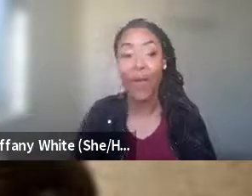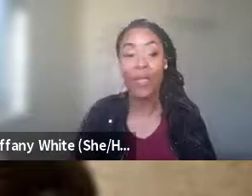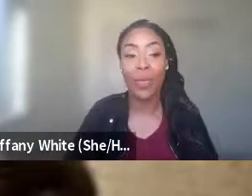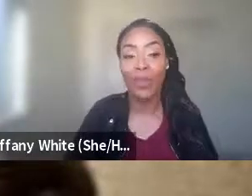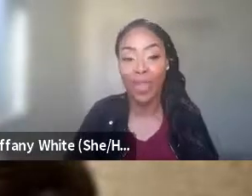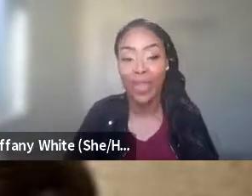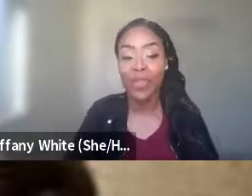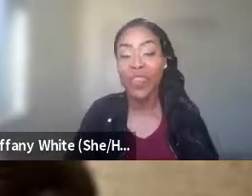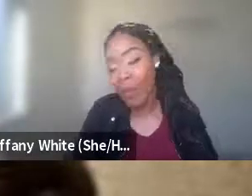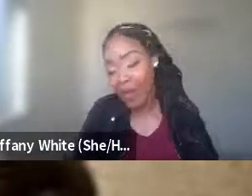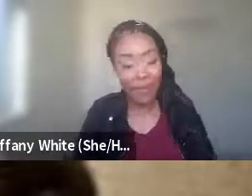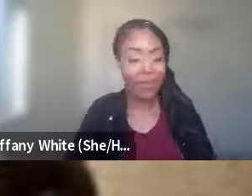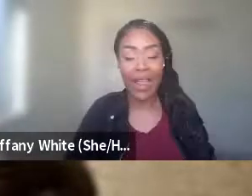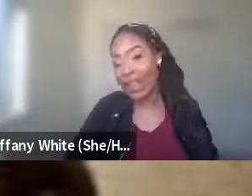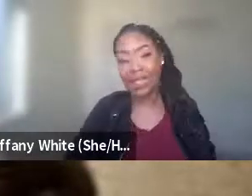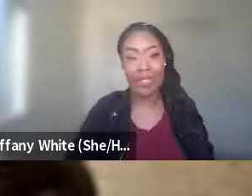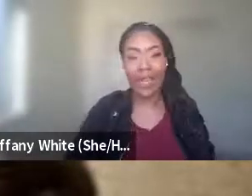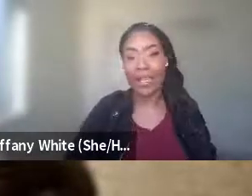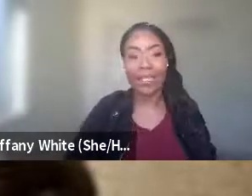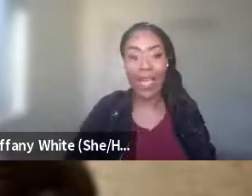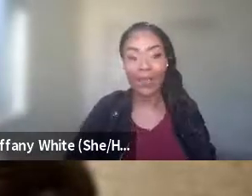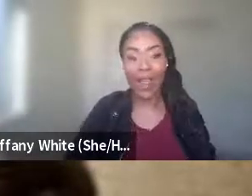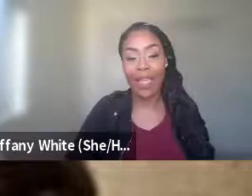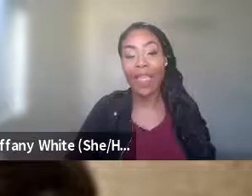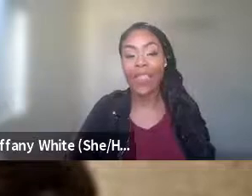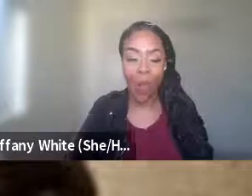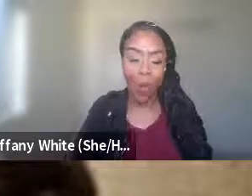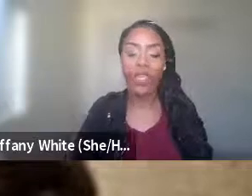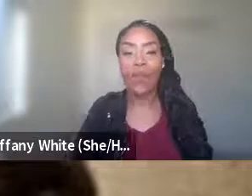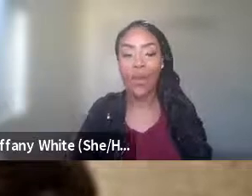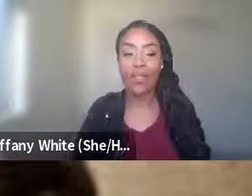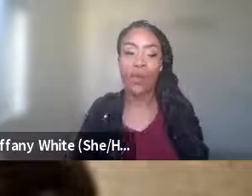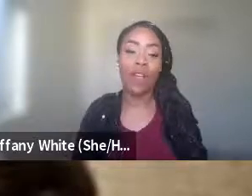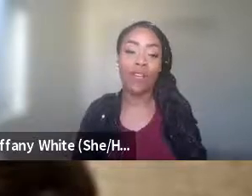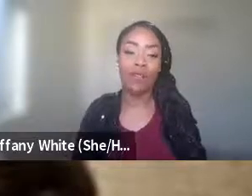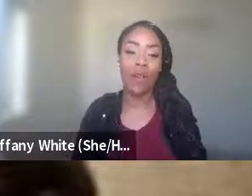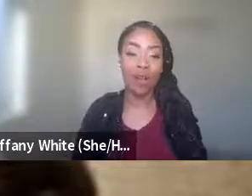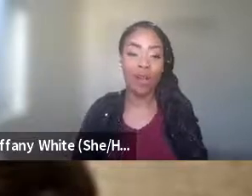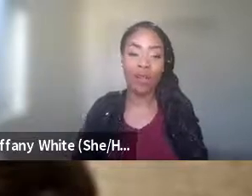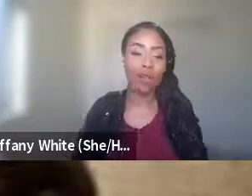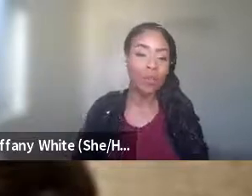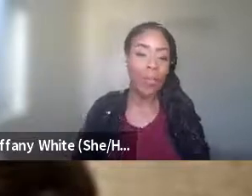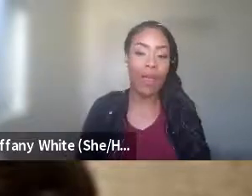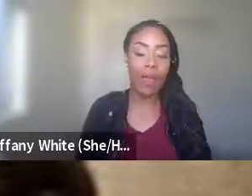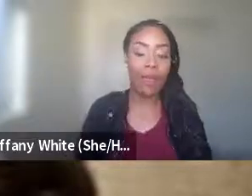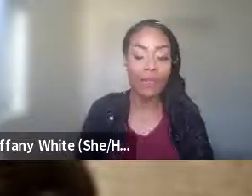up. I rose above it. Nobody even recognizes that I did that, right? They only focus on what I've done wrong.